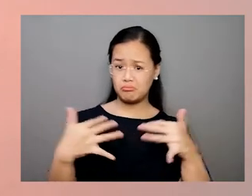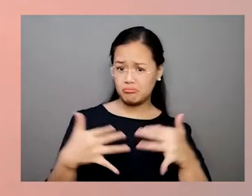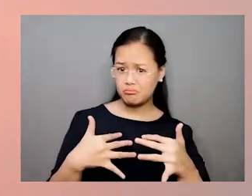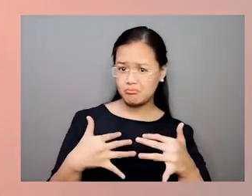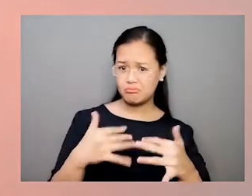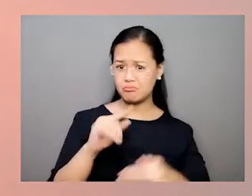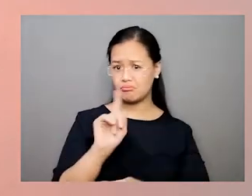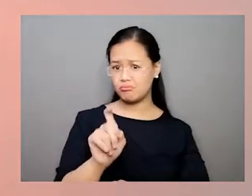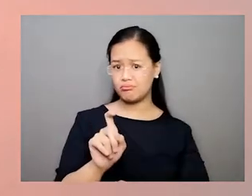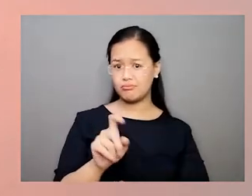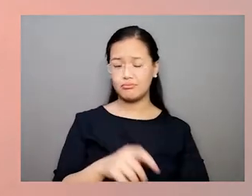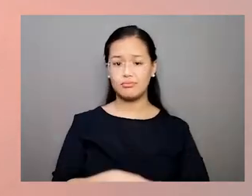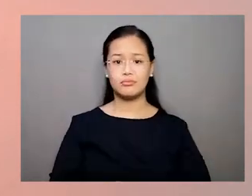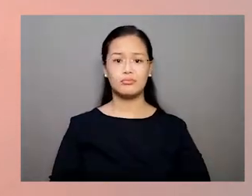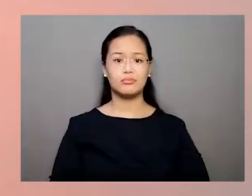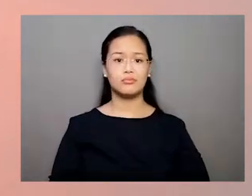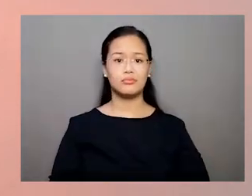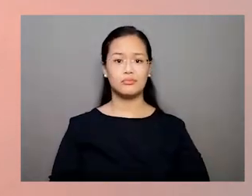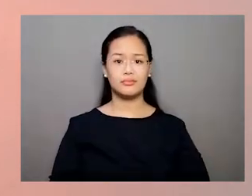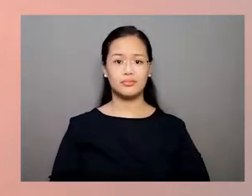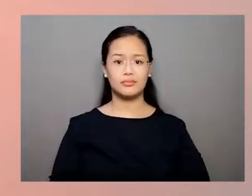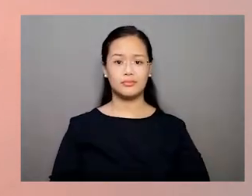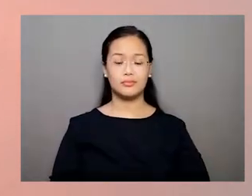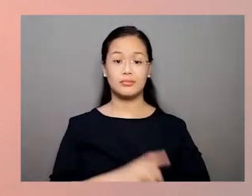be afraid of. Something that we should fear.